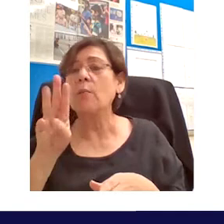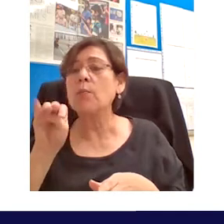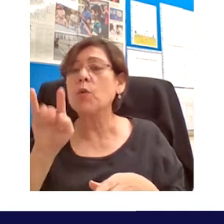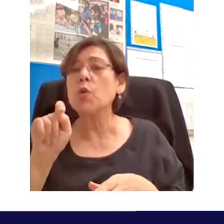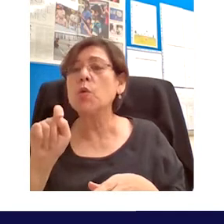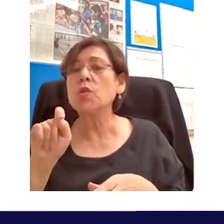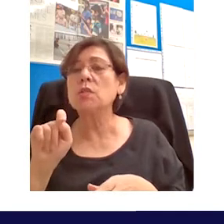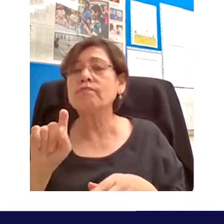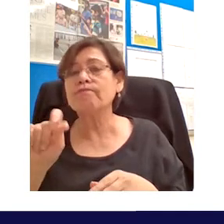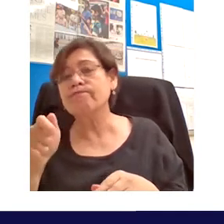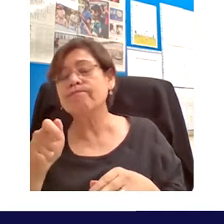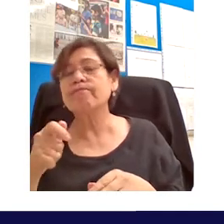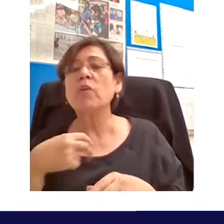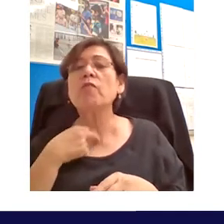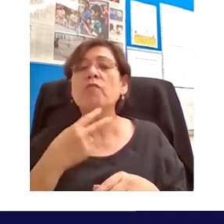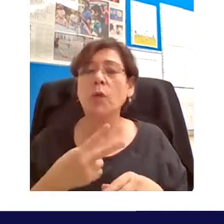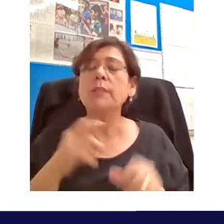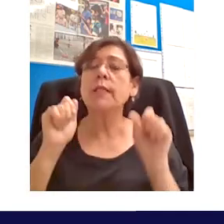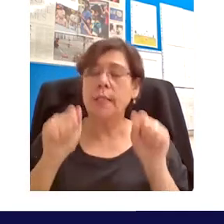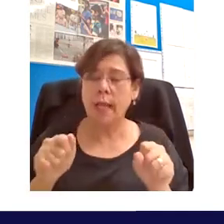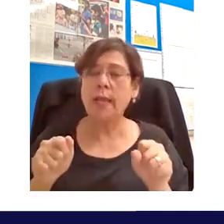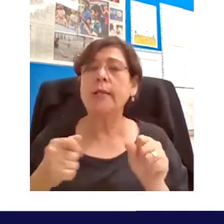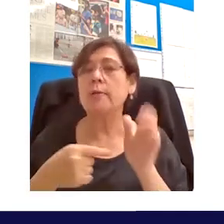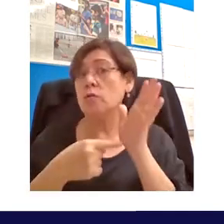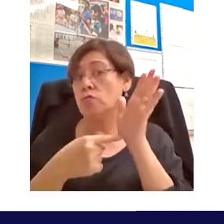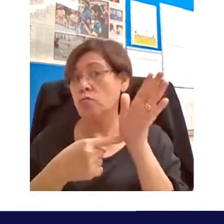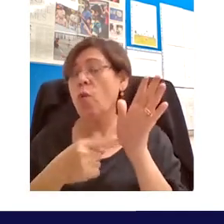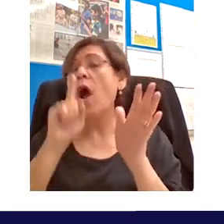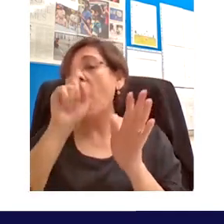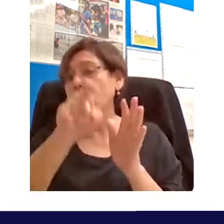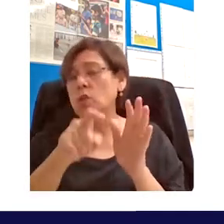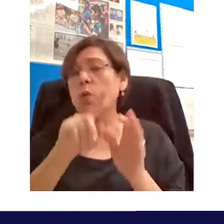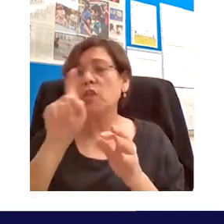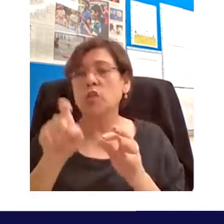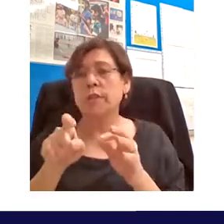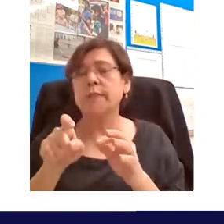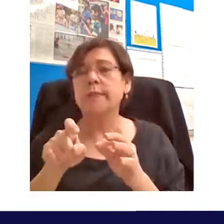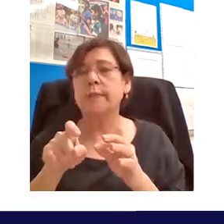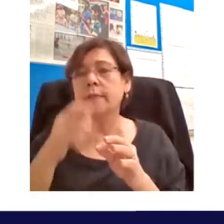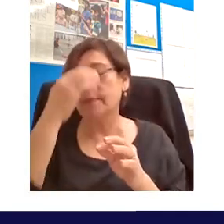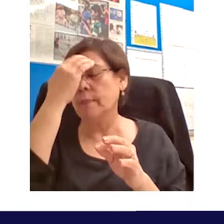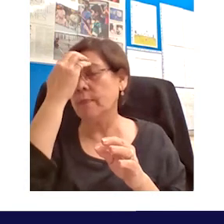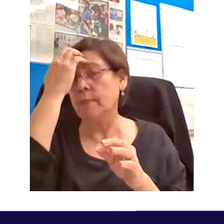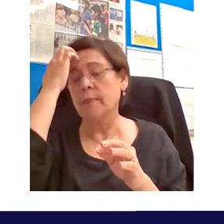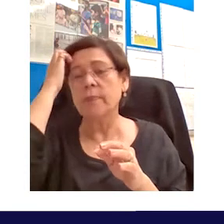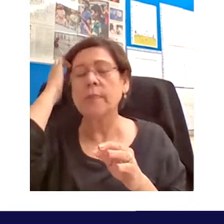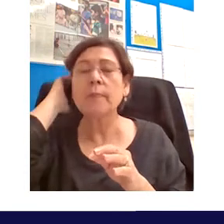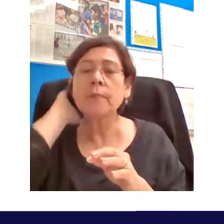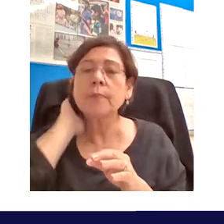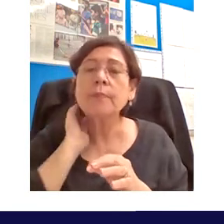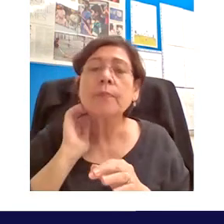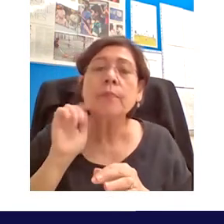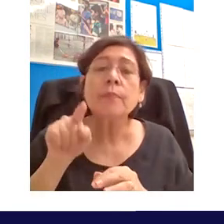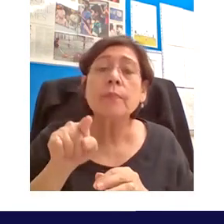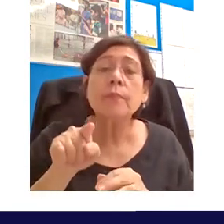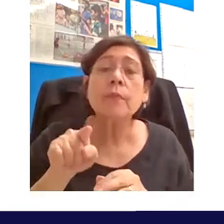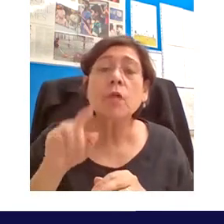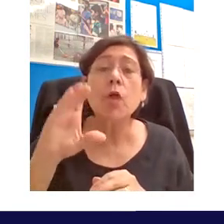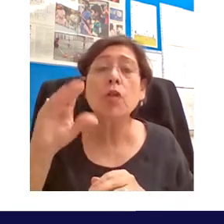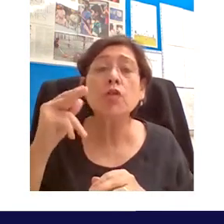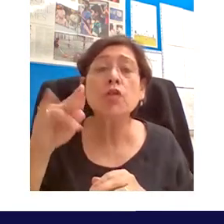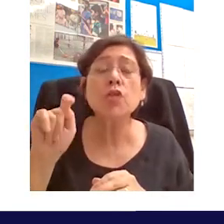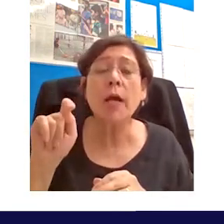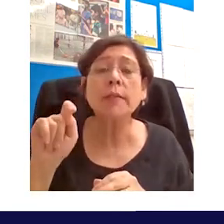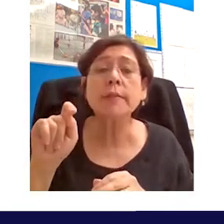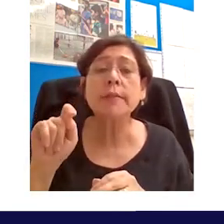post that question directly to him. But in the meantime, Professor Hodson, there's a question that's come through from Charles in the chat and I'll just post